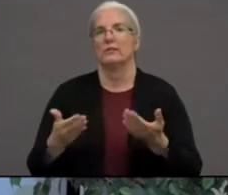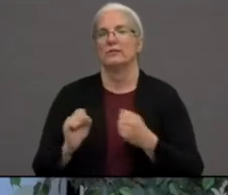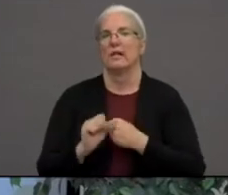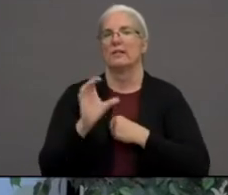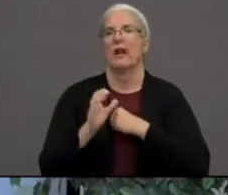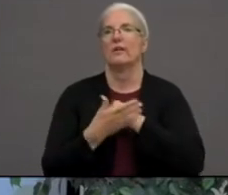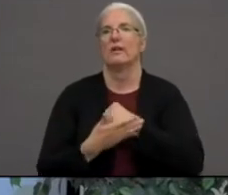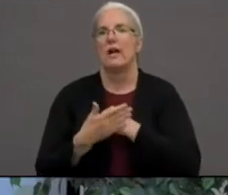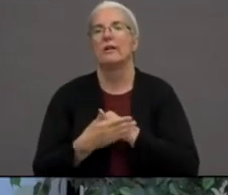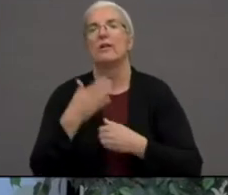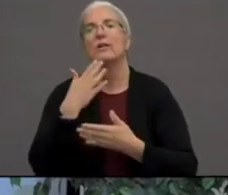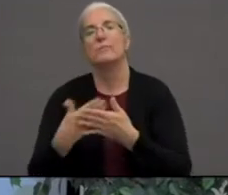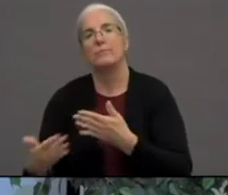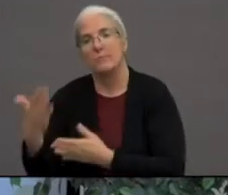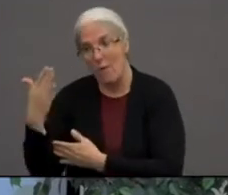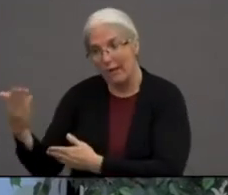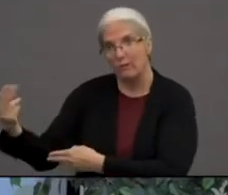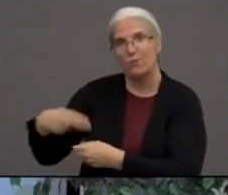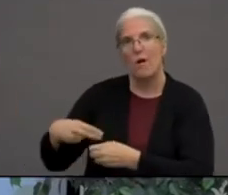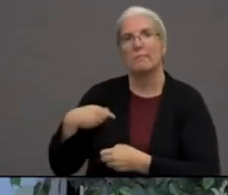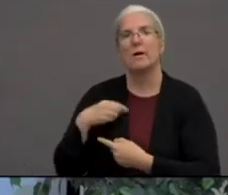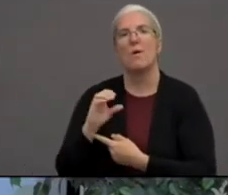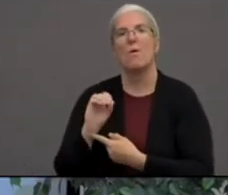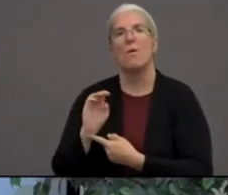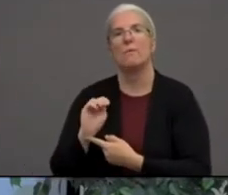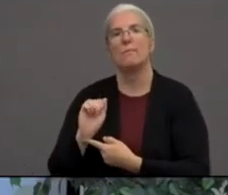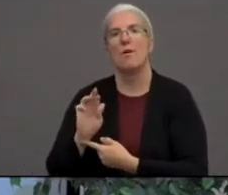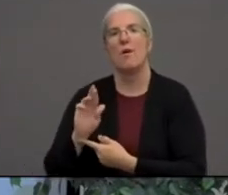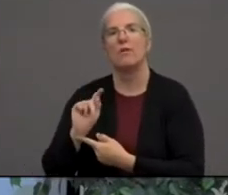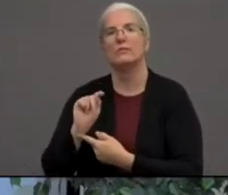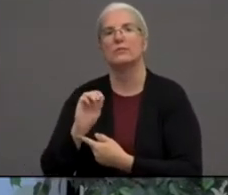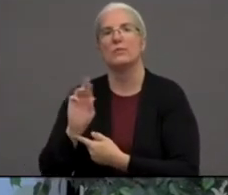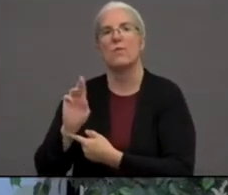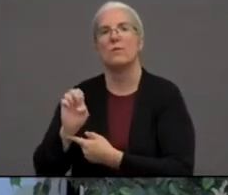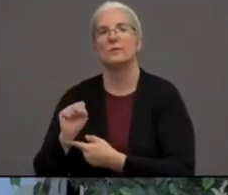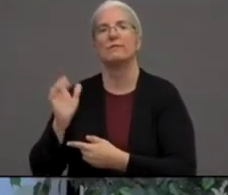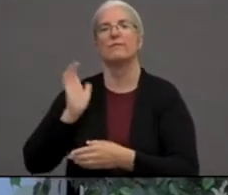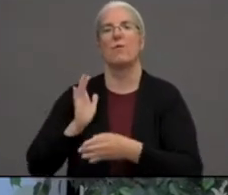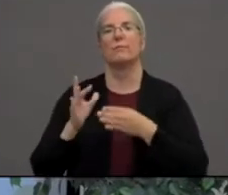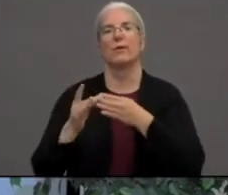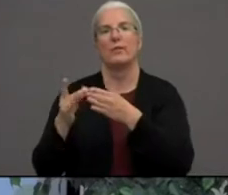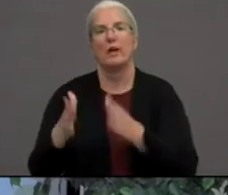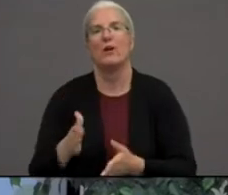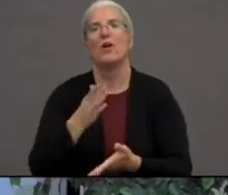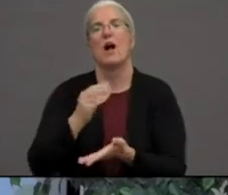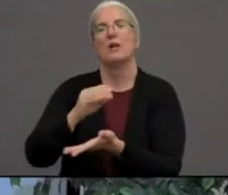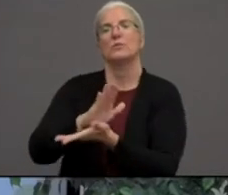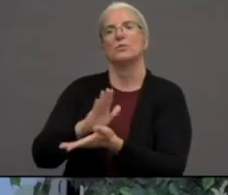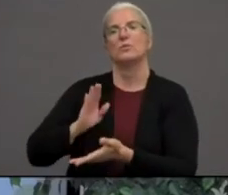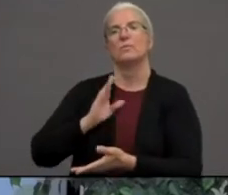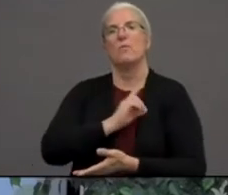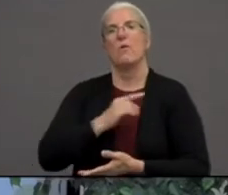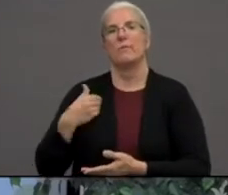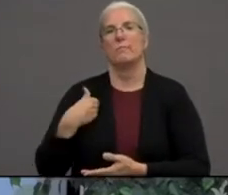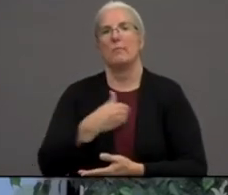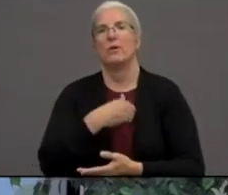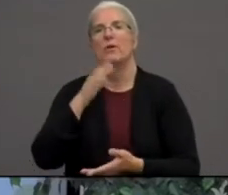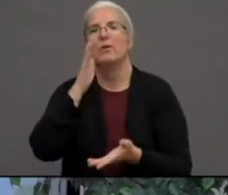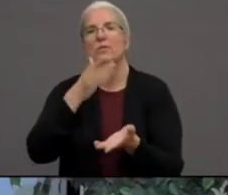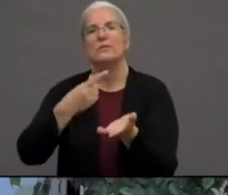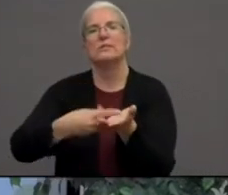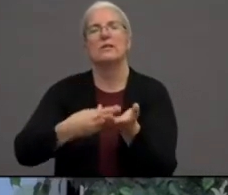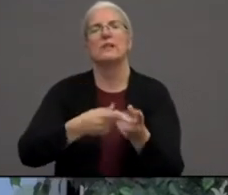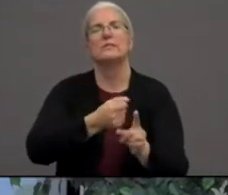community leader and former school board member. And in just a moment, we will discuss the impact of COVID-19 on schools, communities, students,